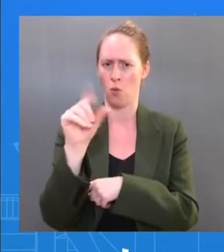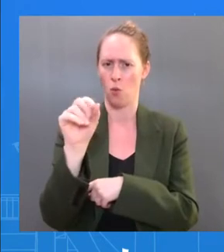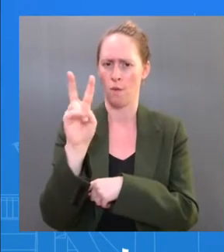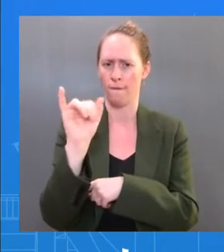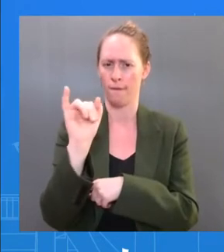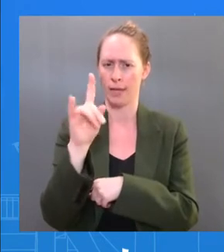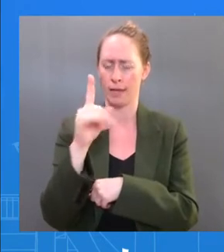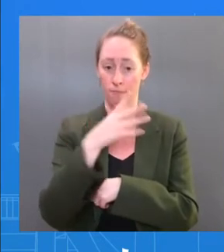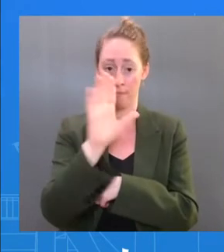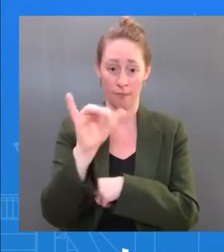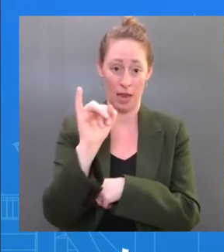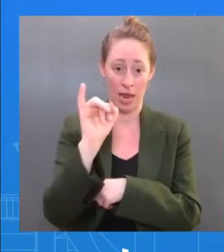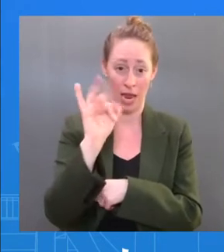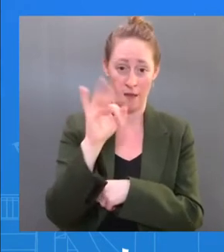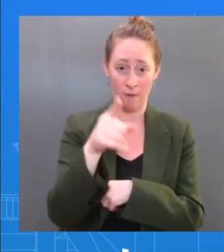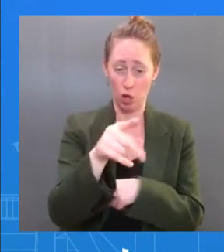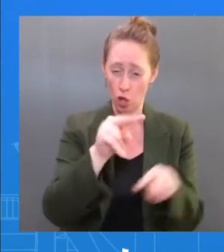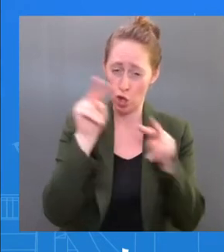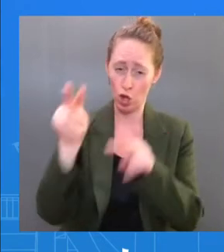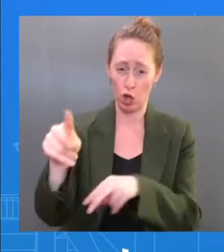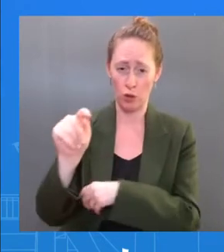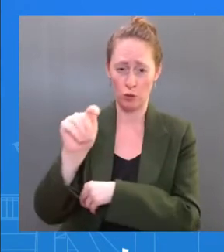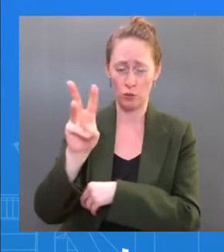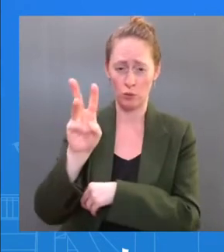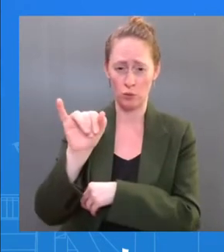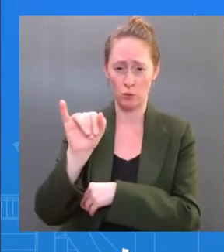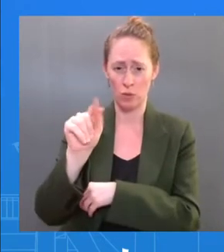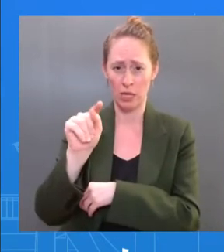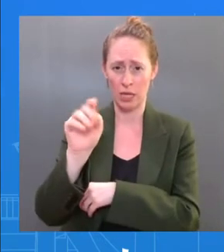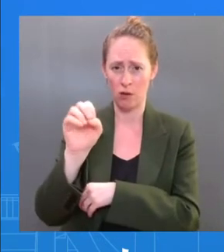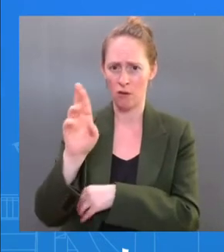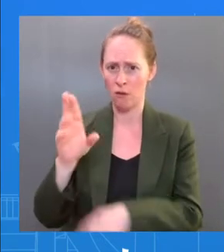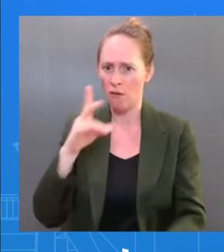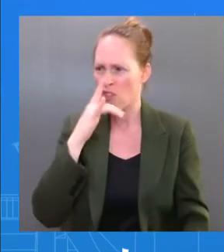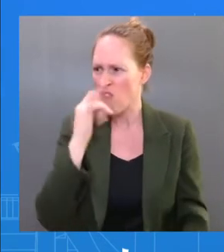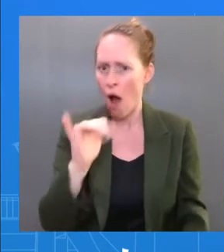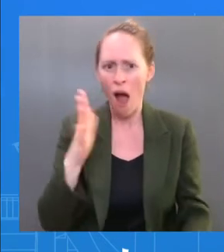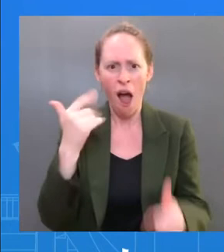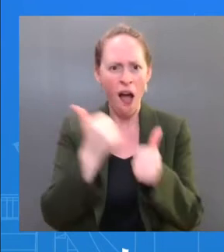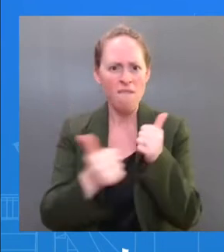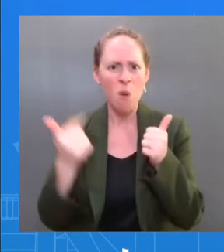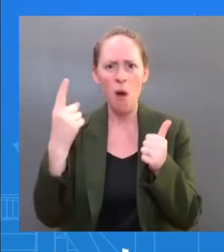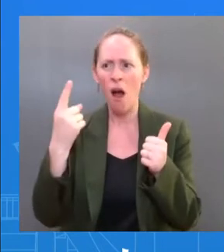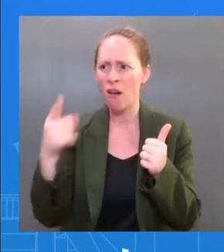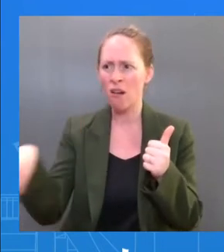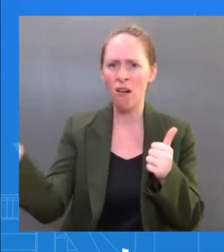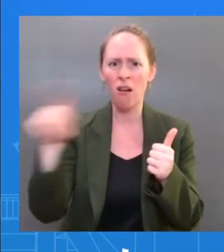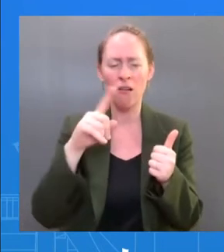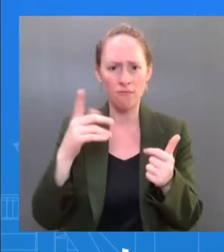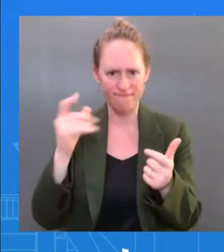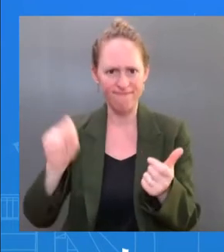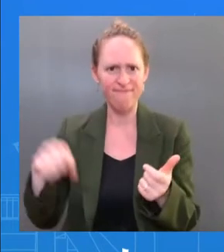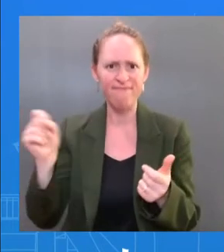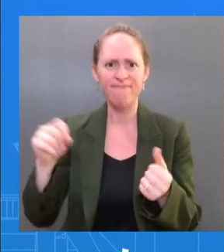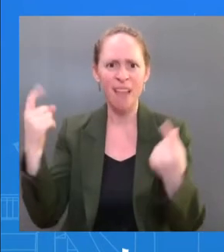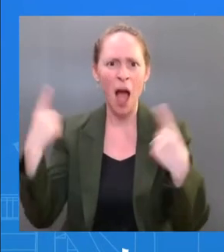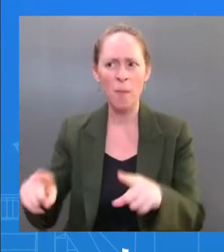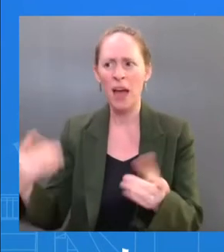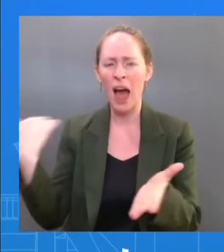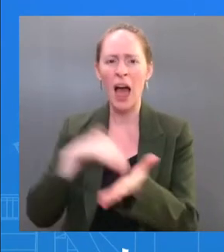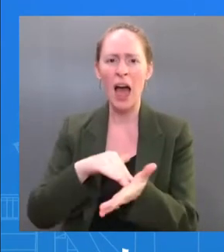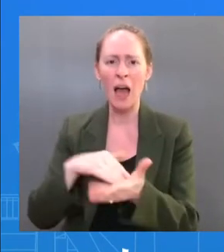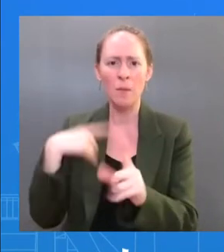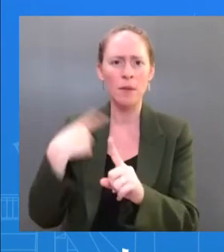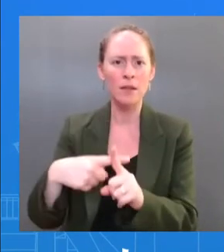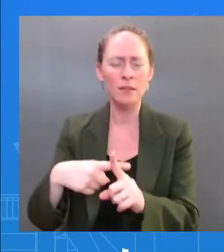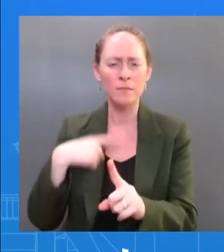out there's actually clinical data, if you look at major health systems that have given out Paxlovid to tens of thousands of people, rebound rates are around 5 percent. There are some studies